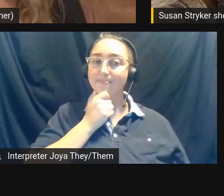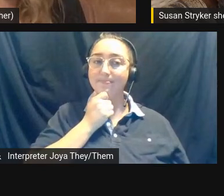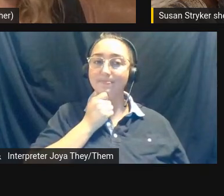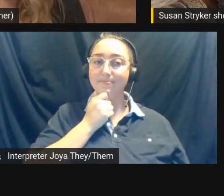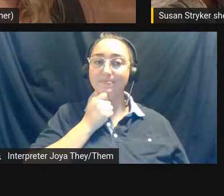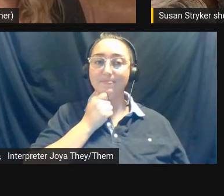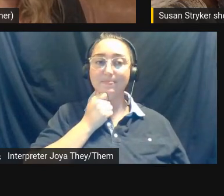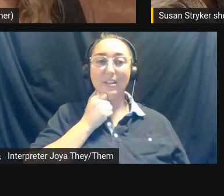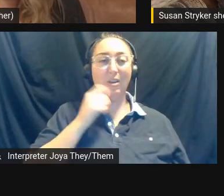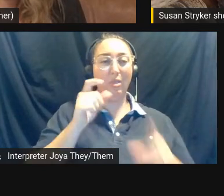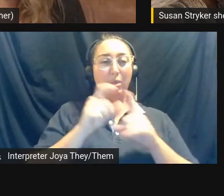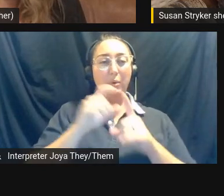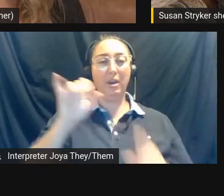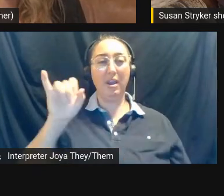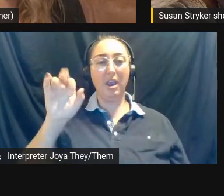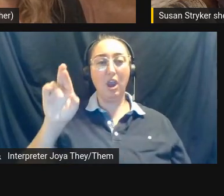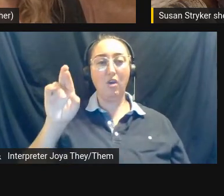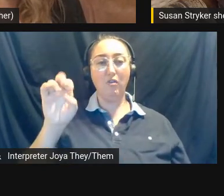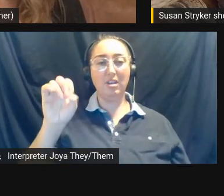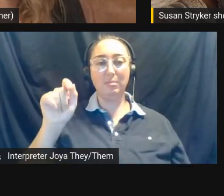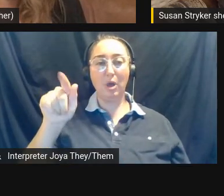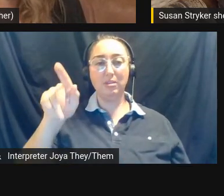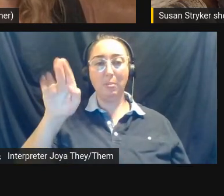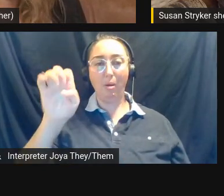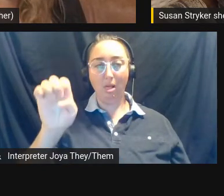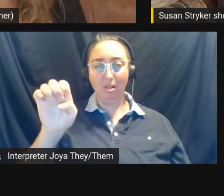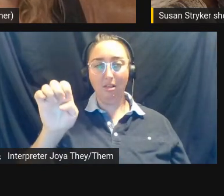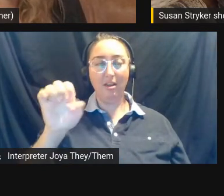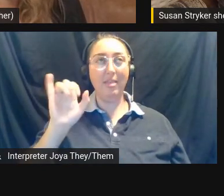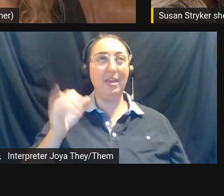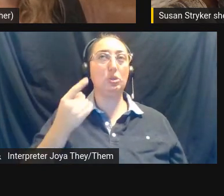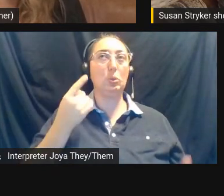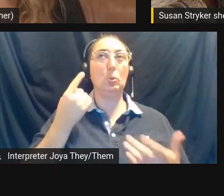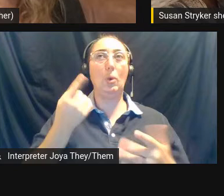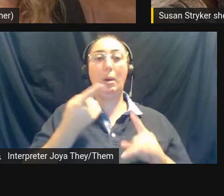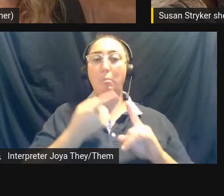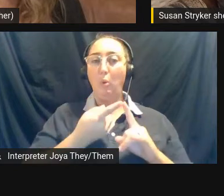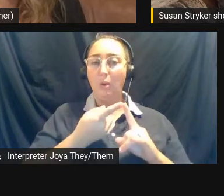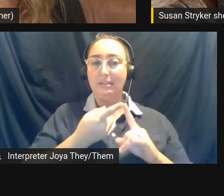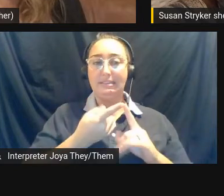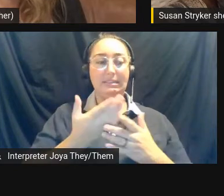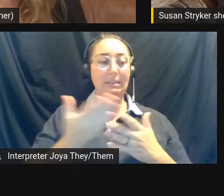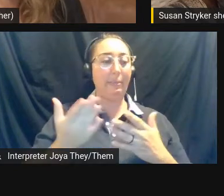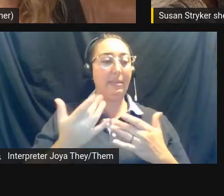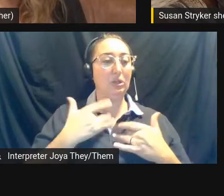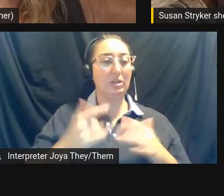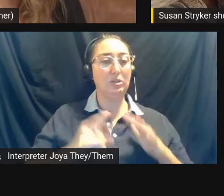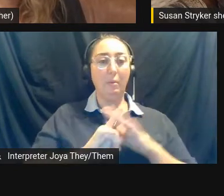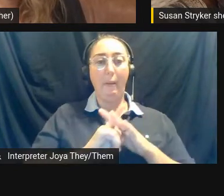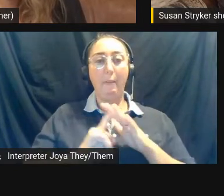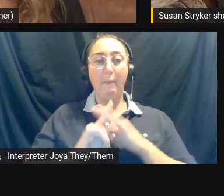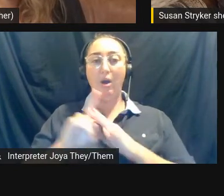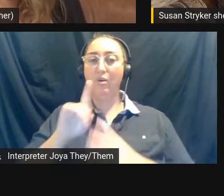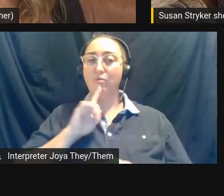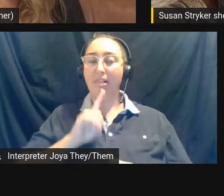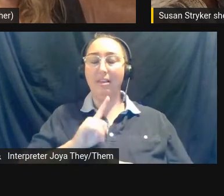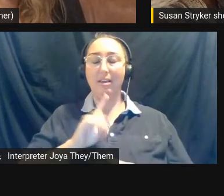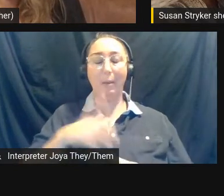Irresponsibility is one point and something that comes up and is really galling.